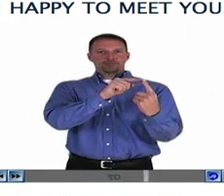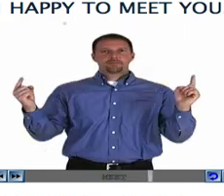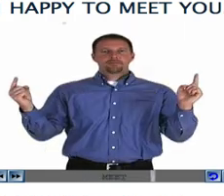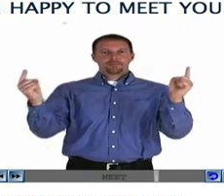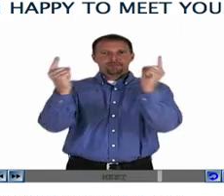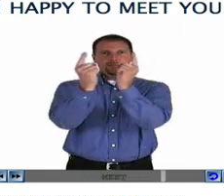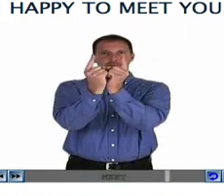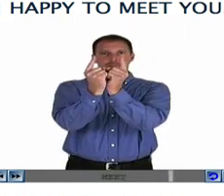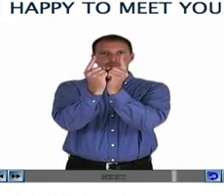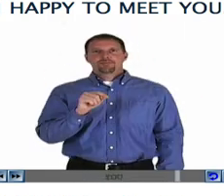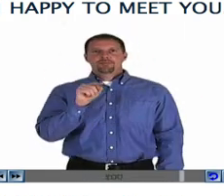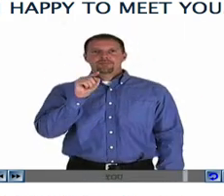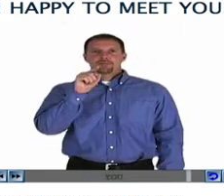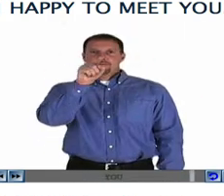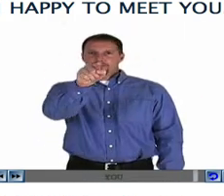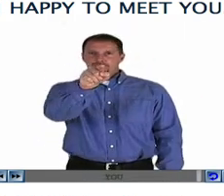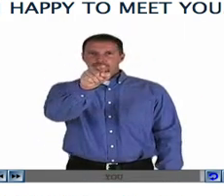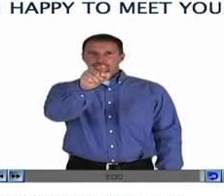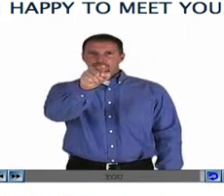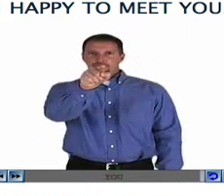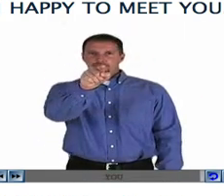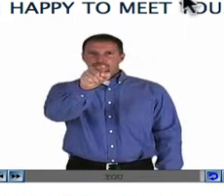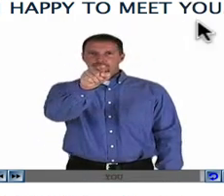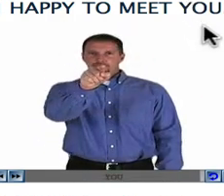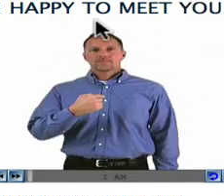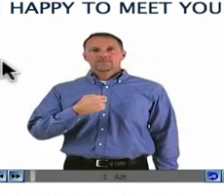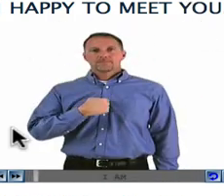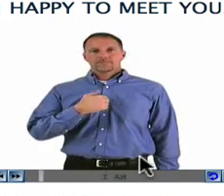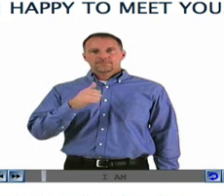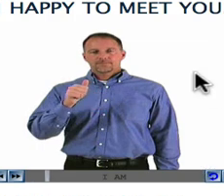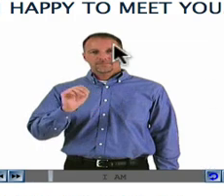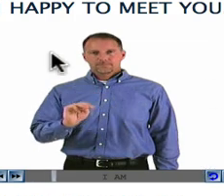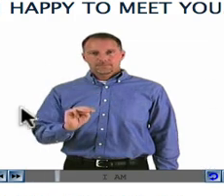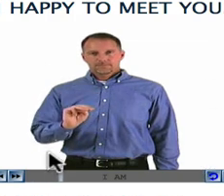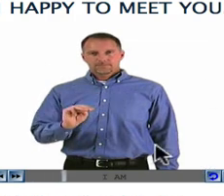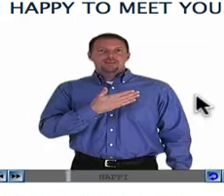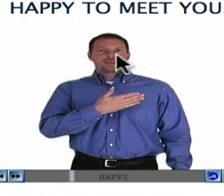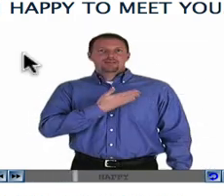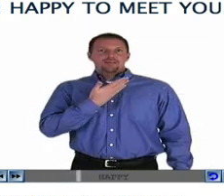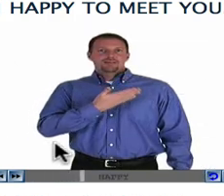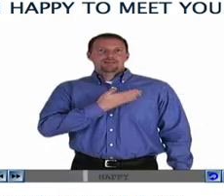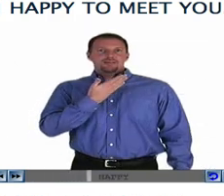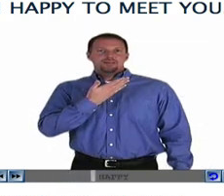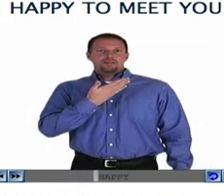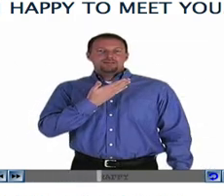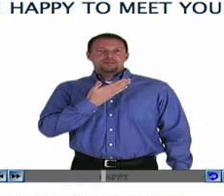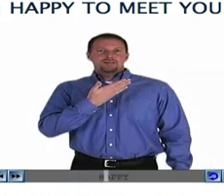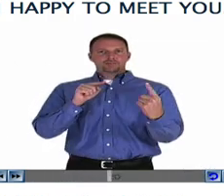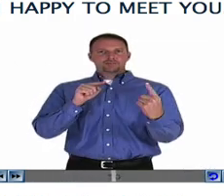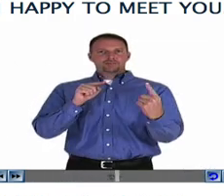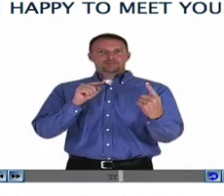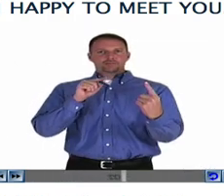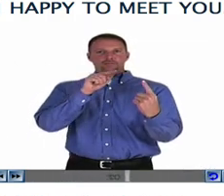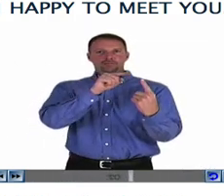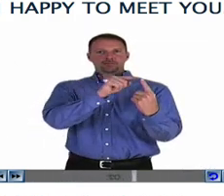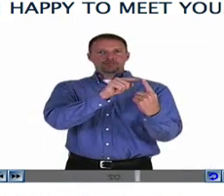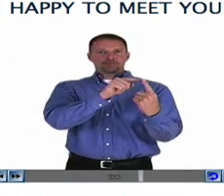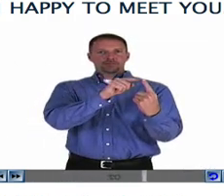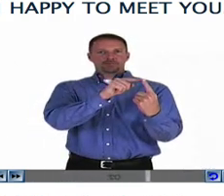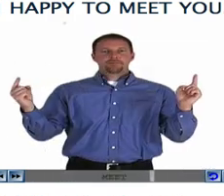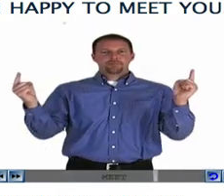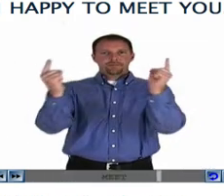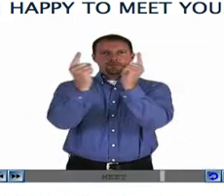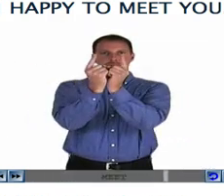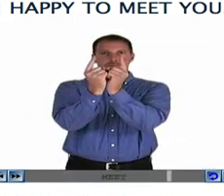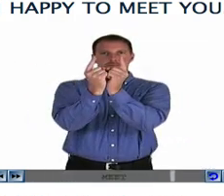would actually type the phrase in ASL syntax, it would come out properly in the video. If you don't do